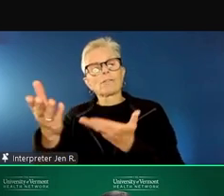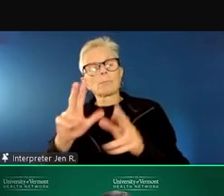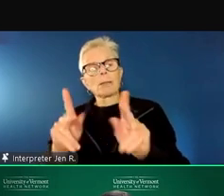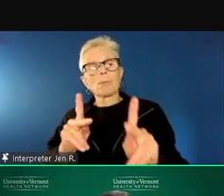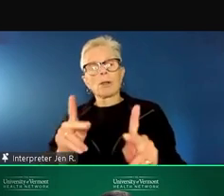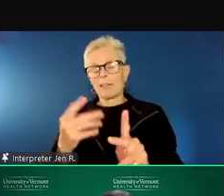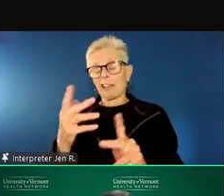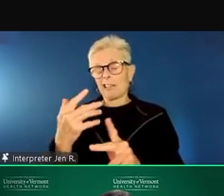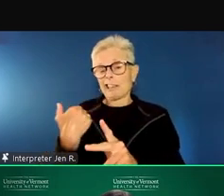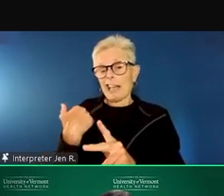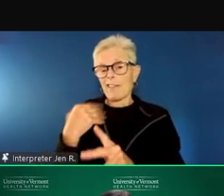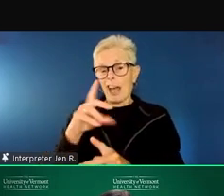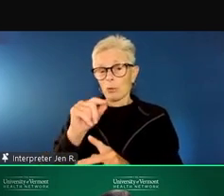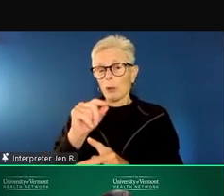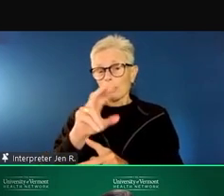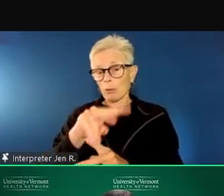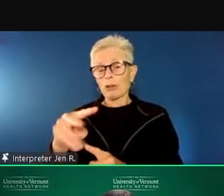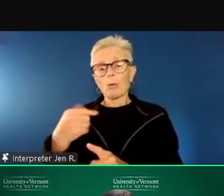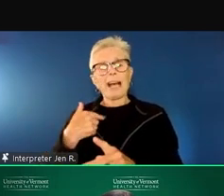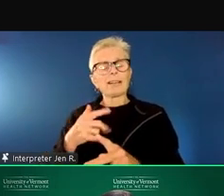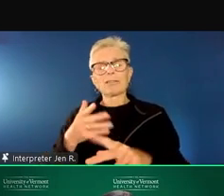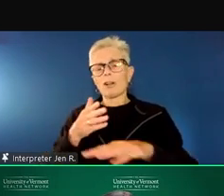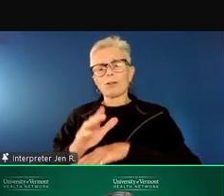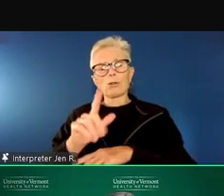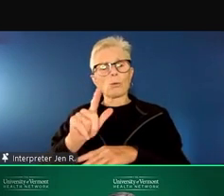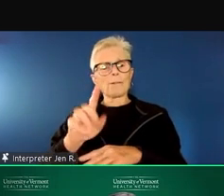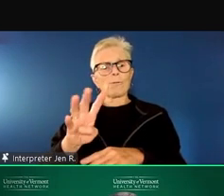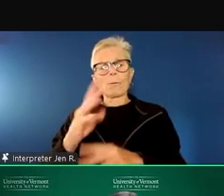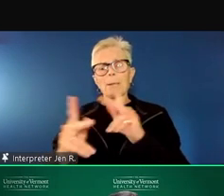than 20 people waiting for inpatient beds.